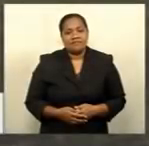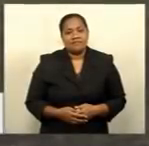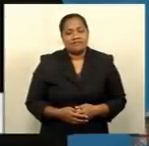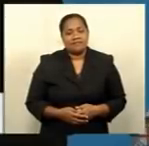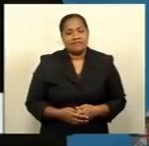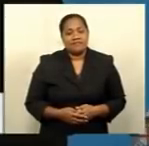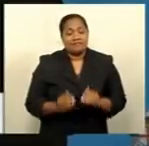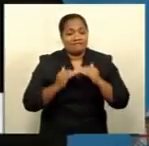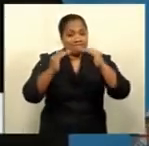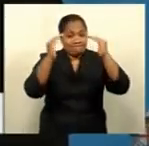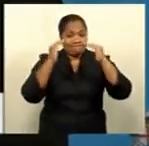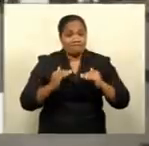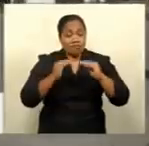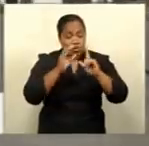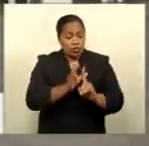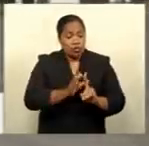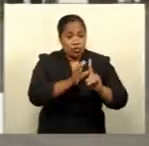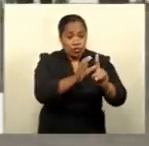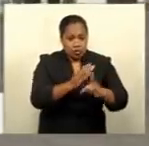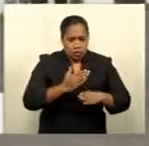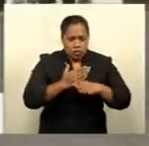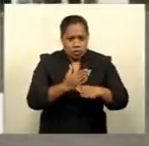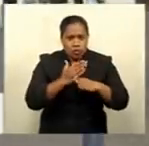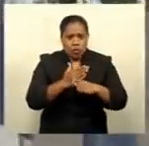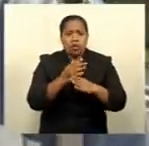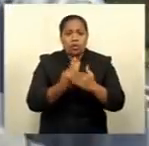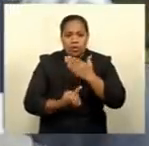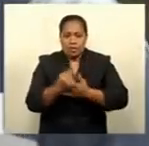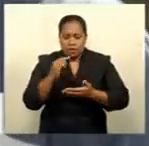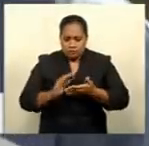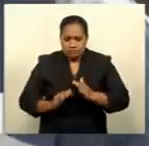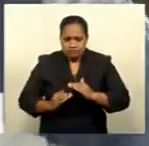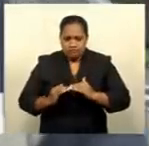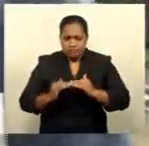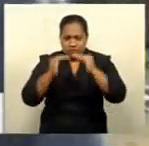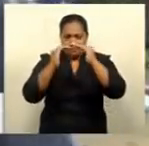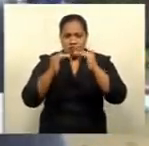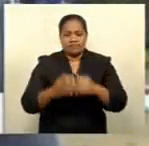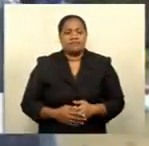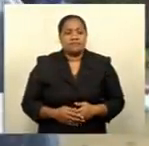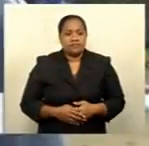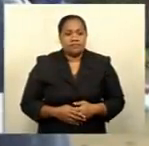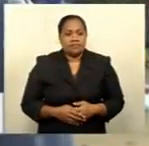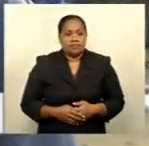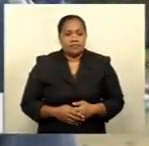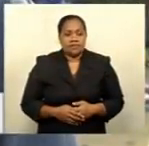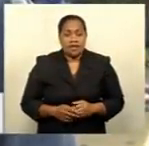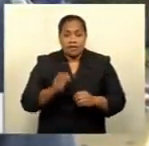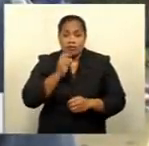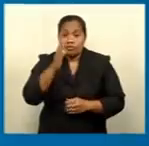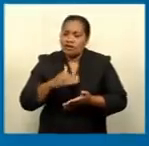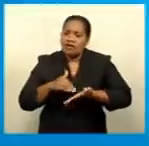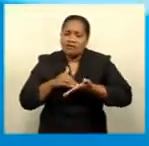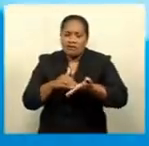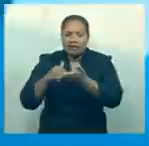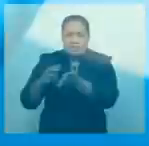Up ahead, quarantine operations beefed up. And lay preacher assists fellow villagers.